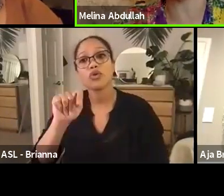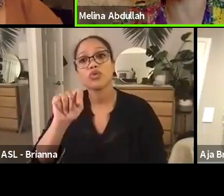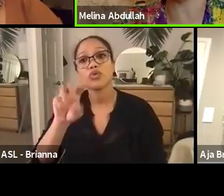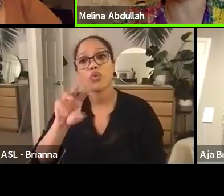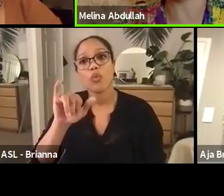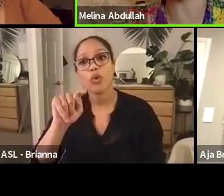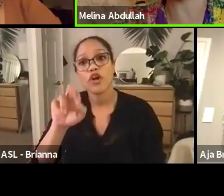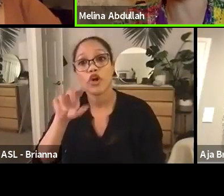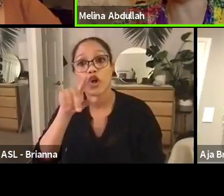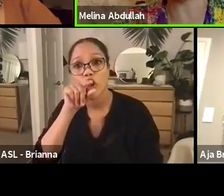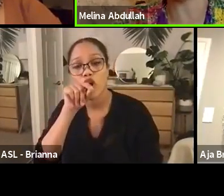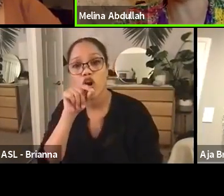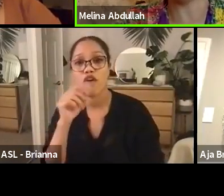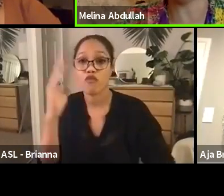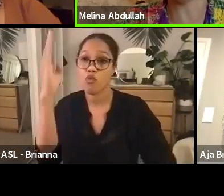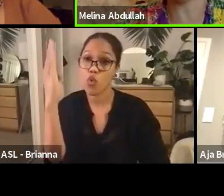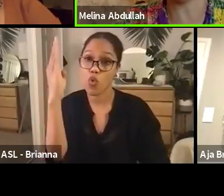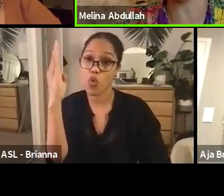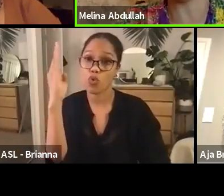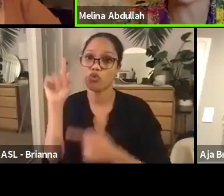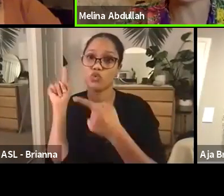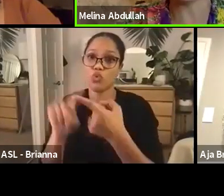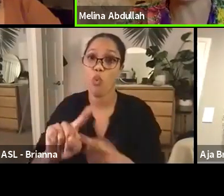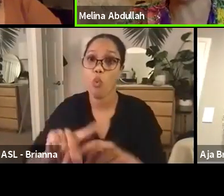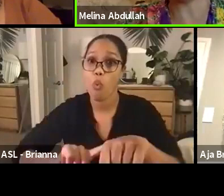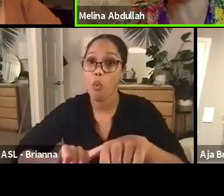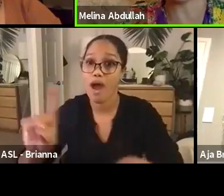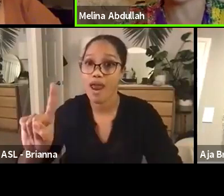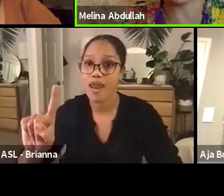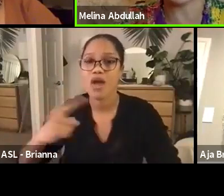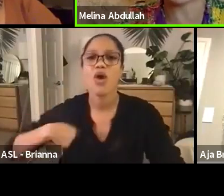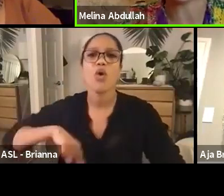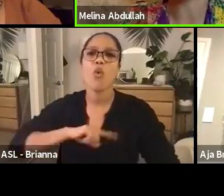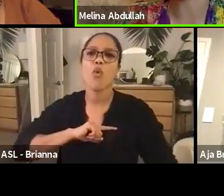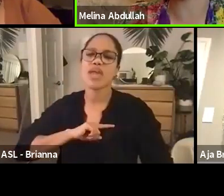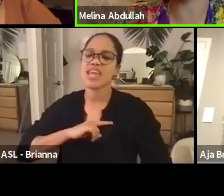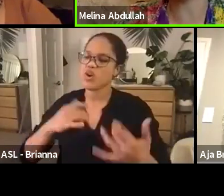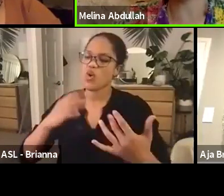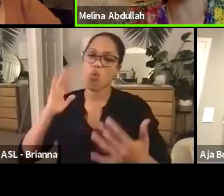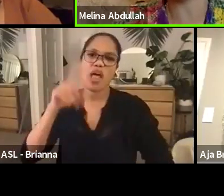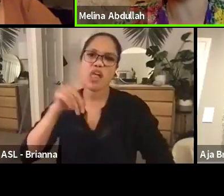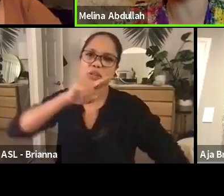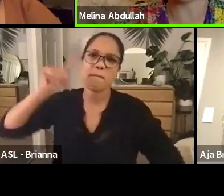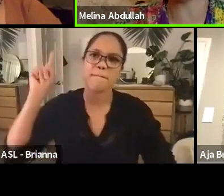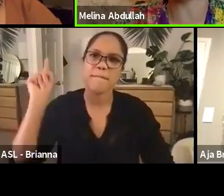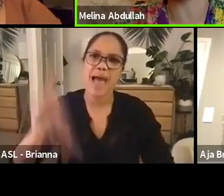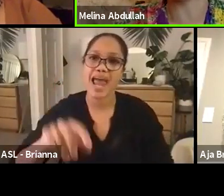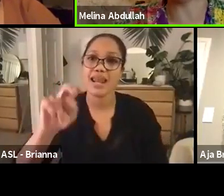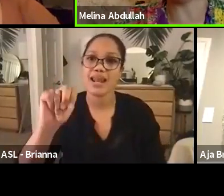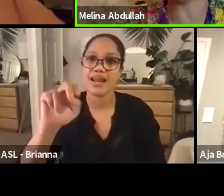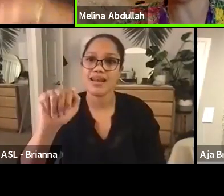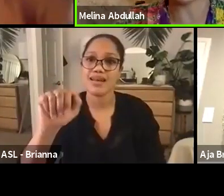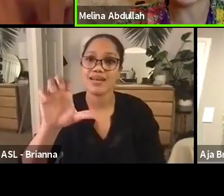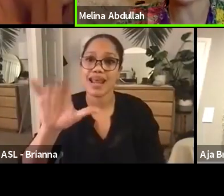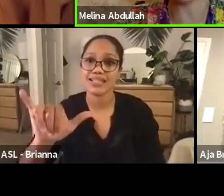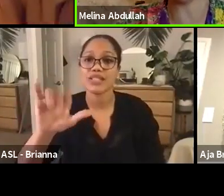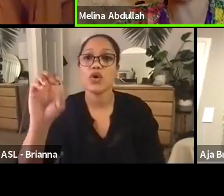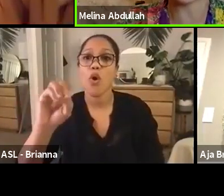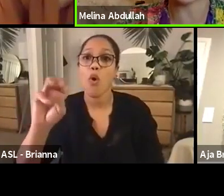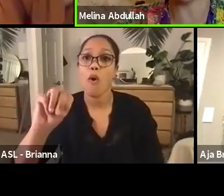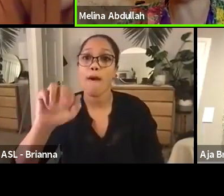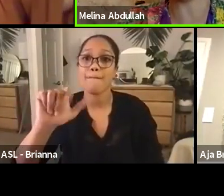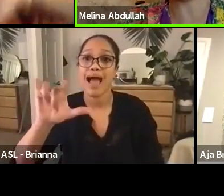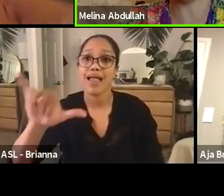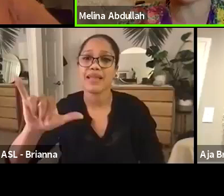we are going to engage in a Twitter storm demanding that the district attorney, Nancy O'Malley, reopen the case